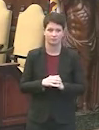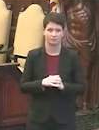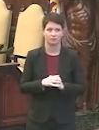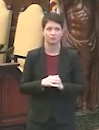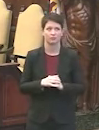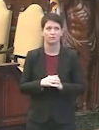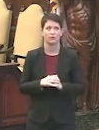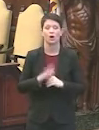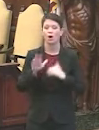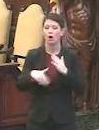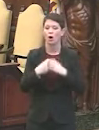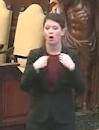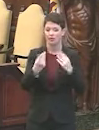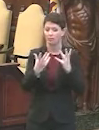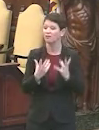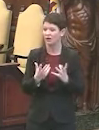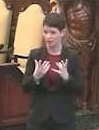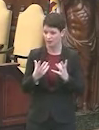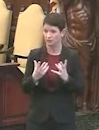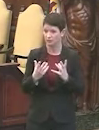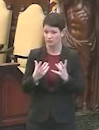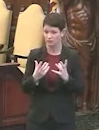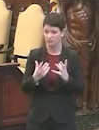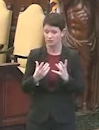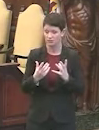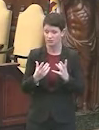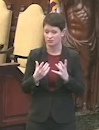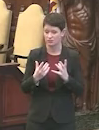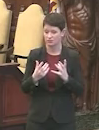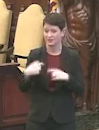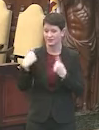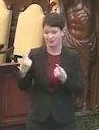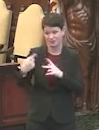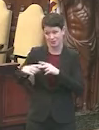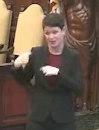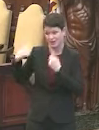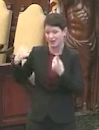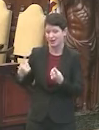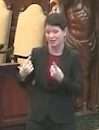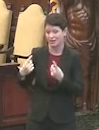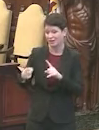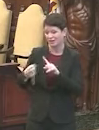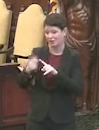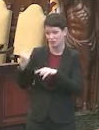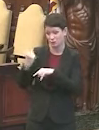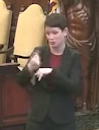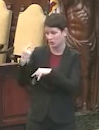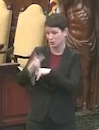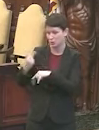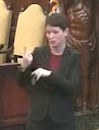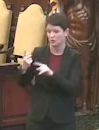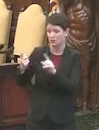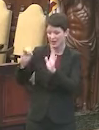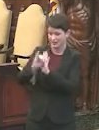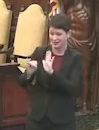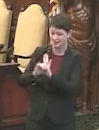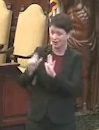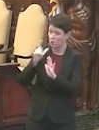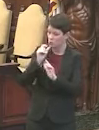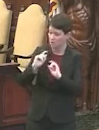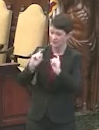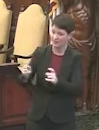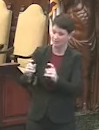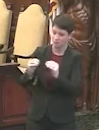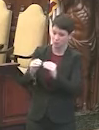So all the providers are, since the beginning, in the first day or two, when we identified that you could get more